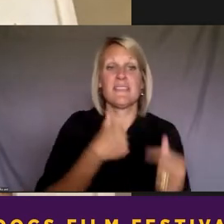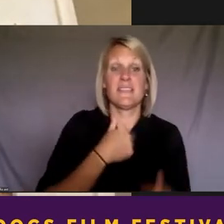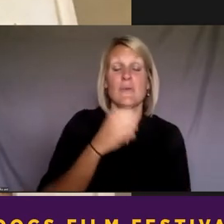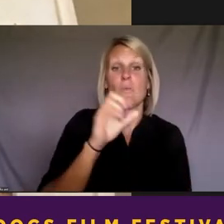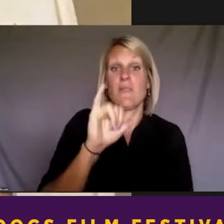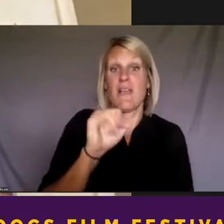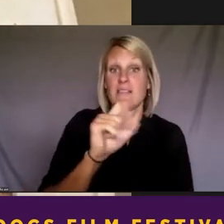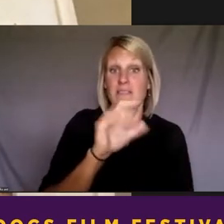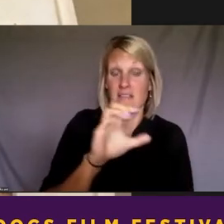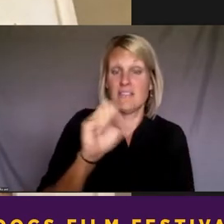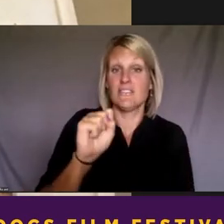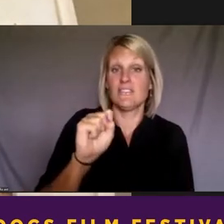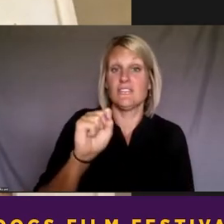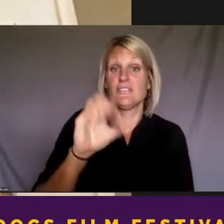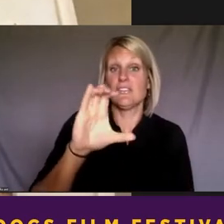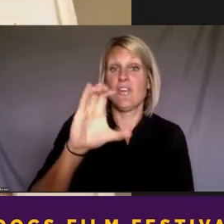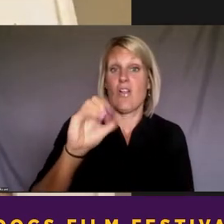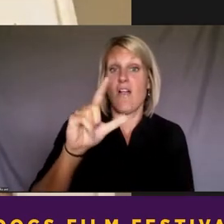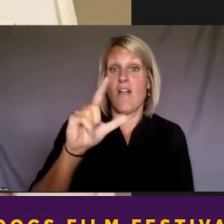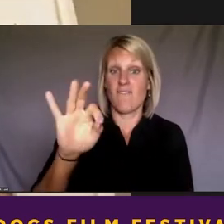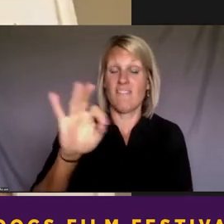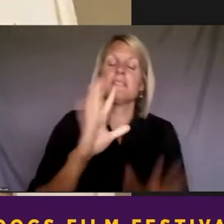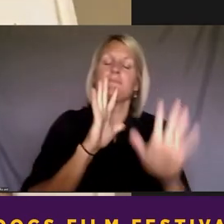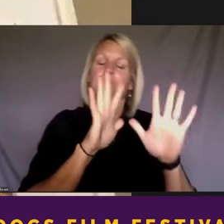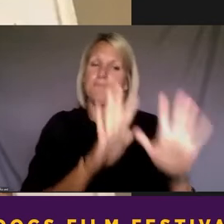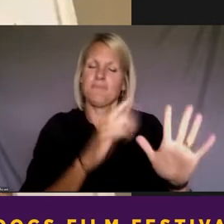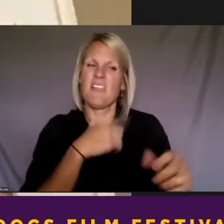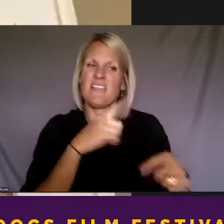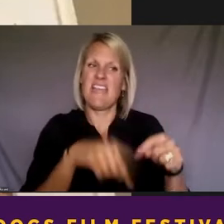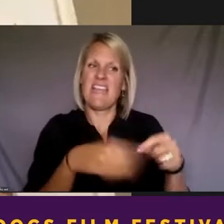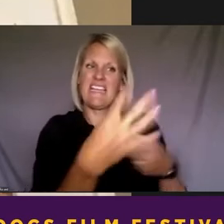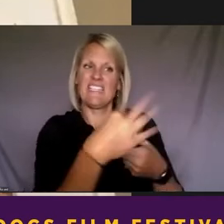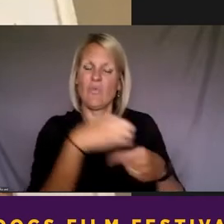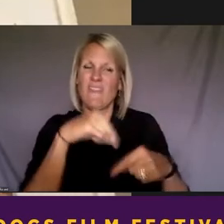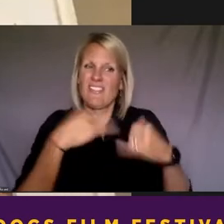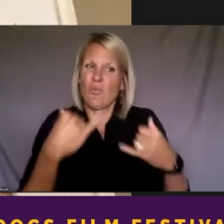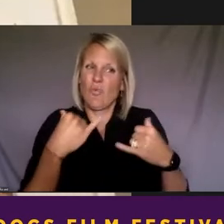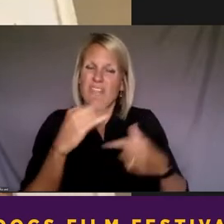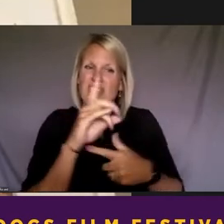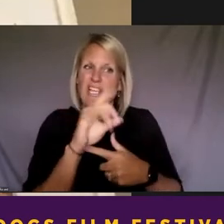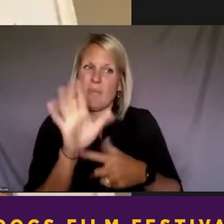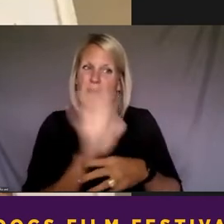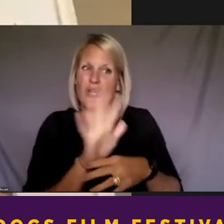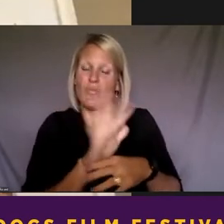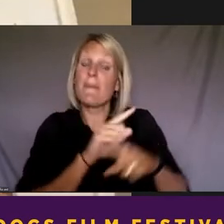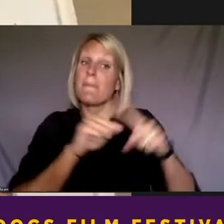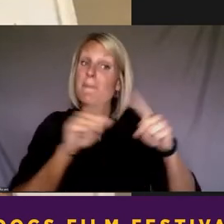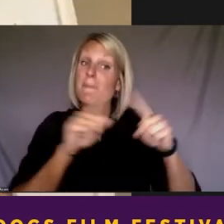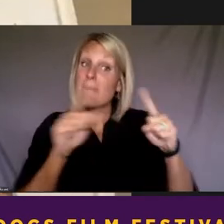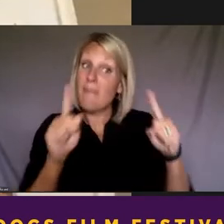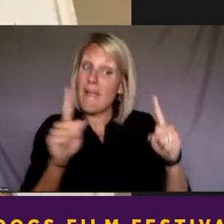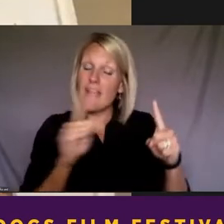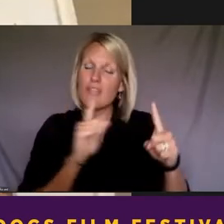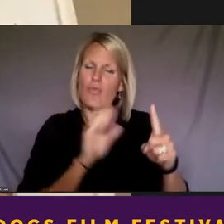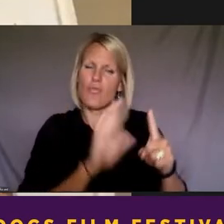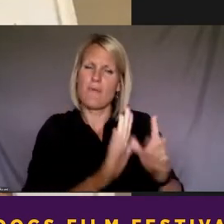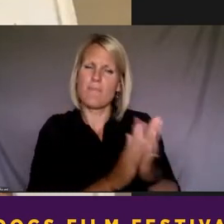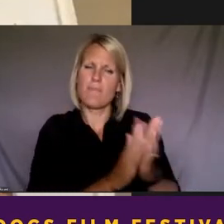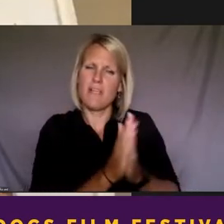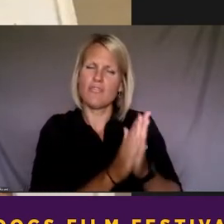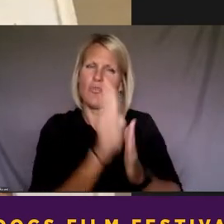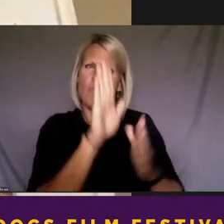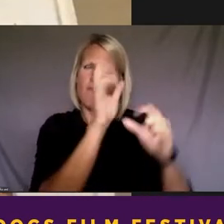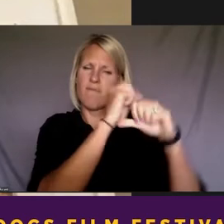hey, I can't get you in this current documentary that I am, but the passion and the vision that